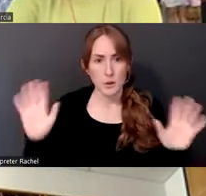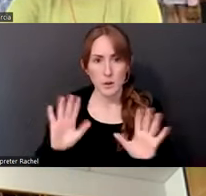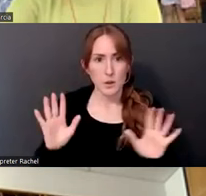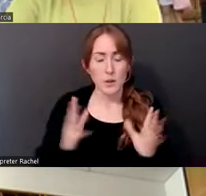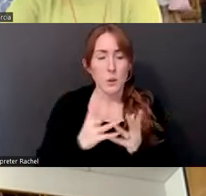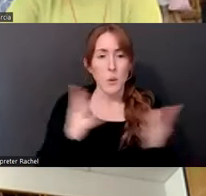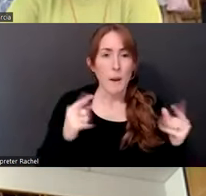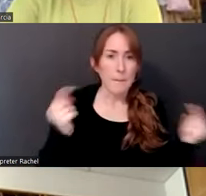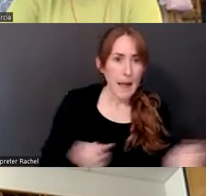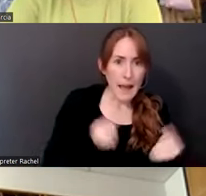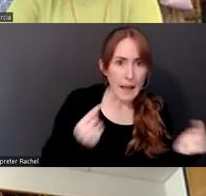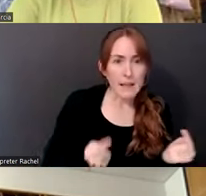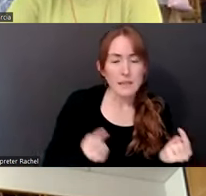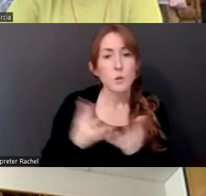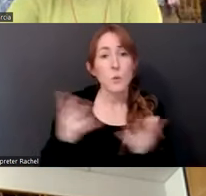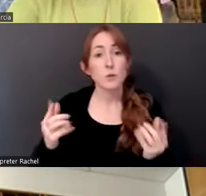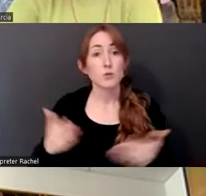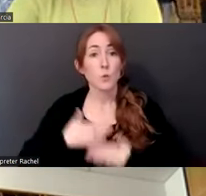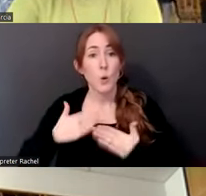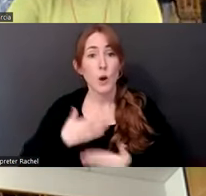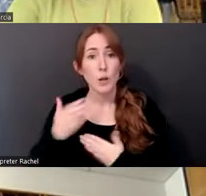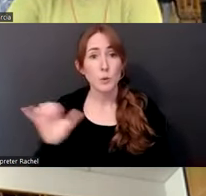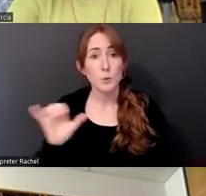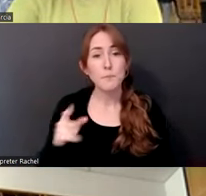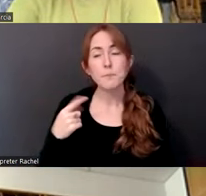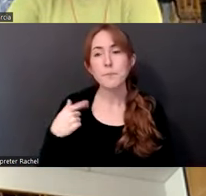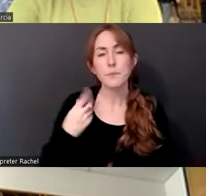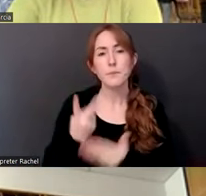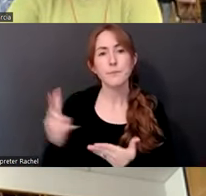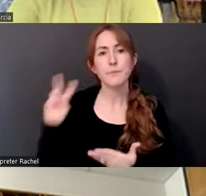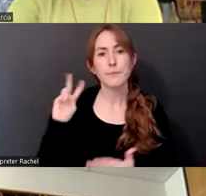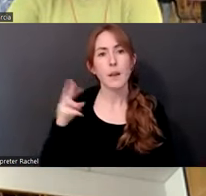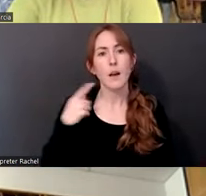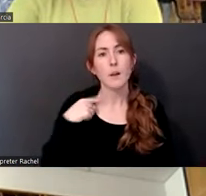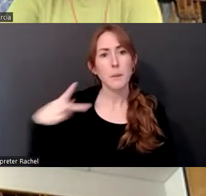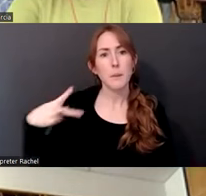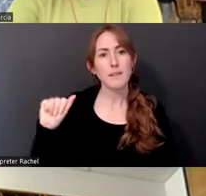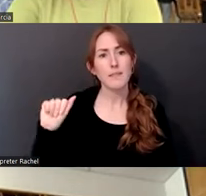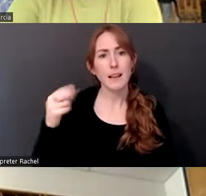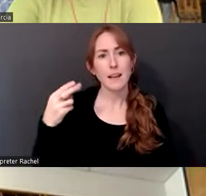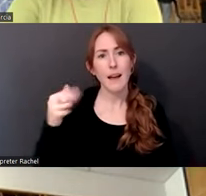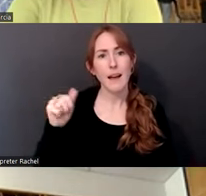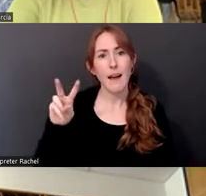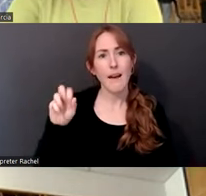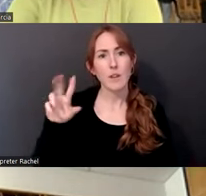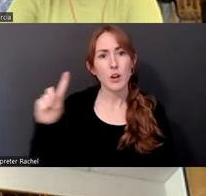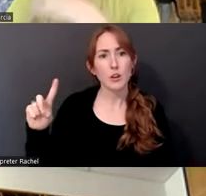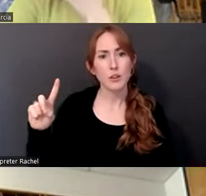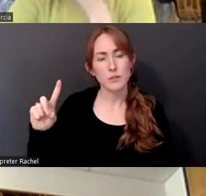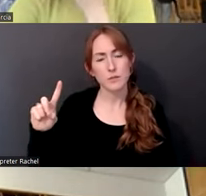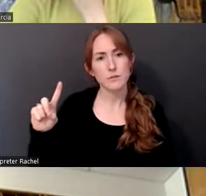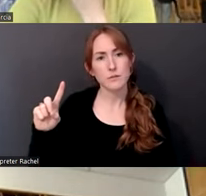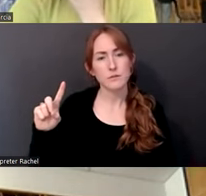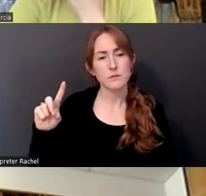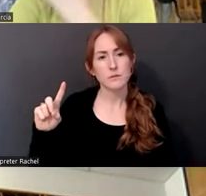Um, two weeks ago, I was at a symposium at Haverford College, which is in Pennsylvania. And, um, the scholar, uh,